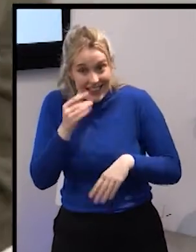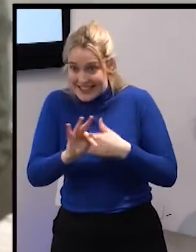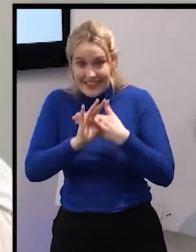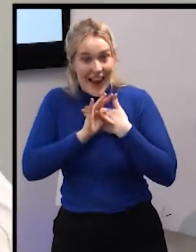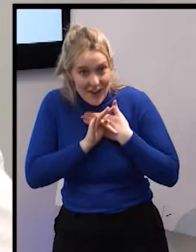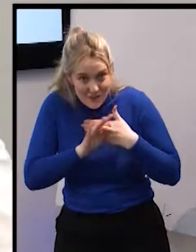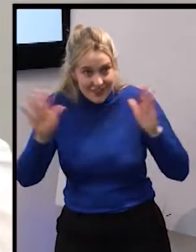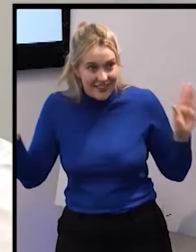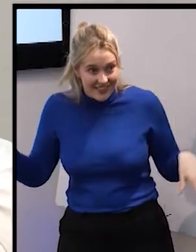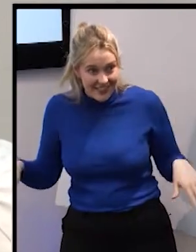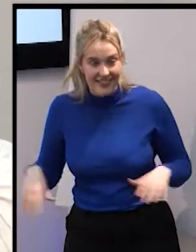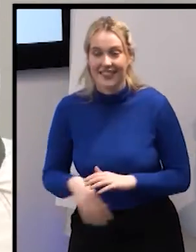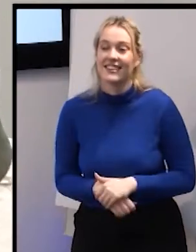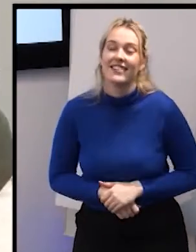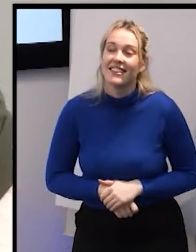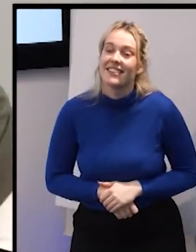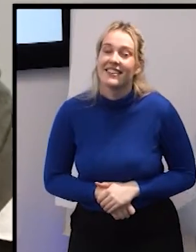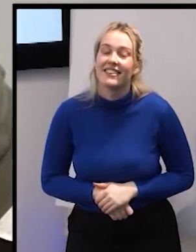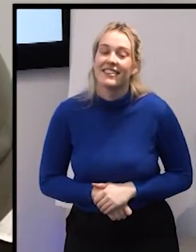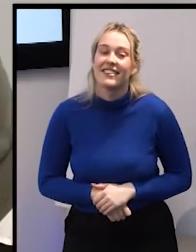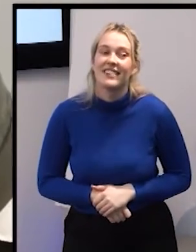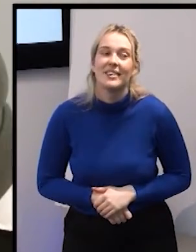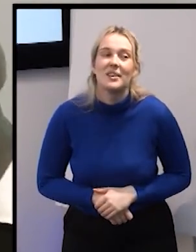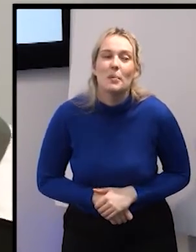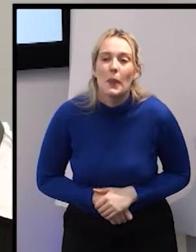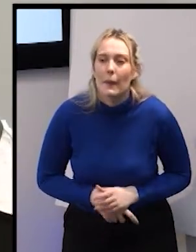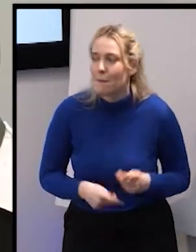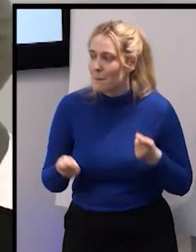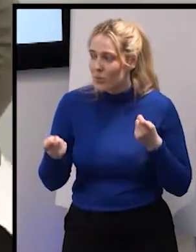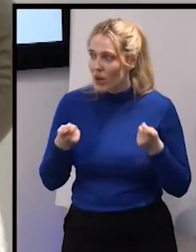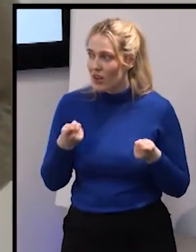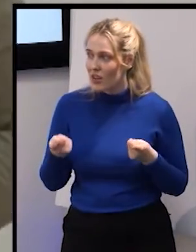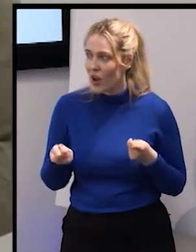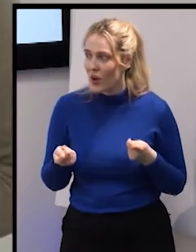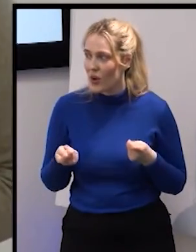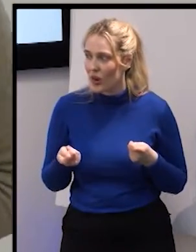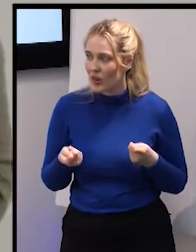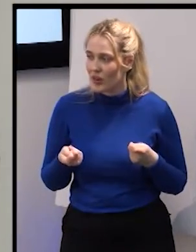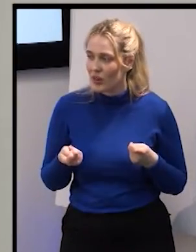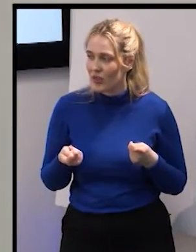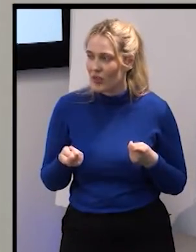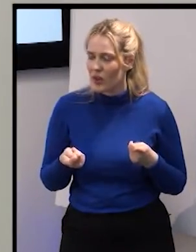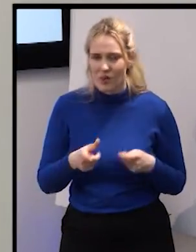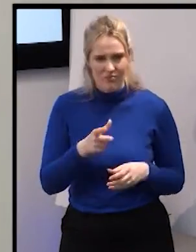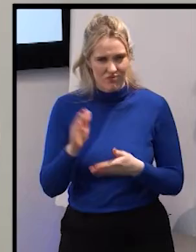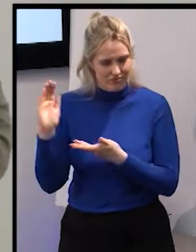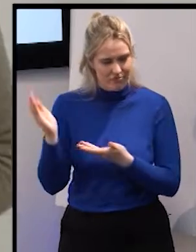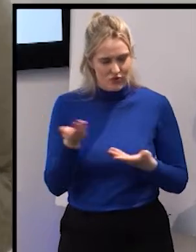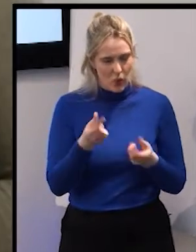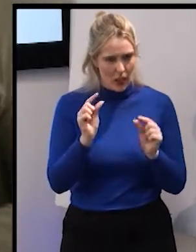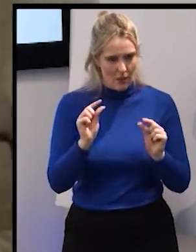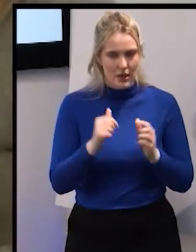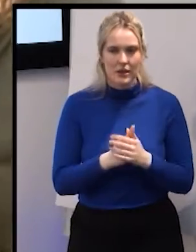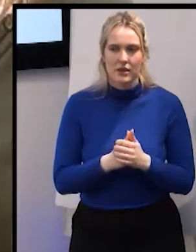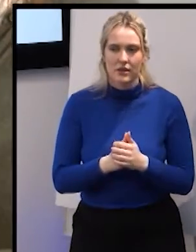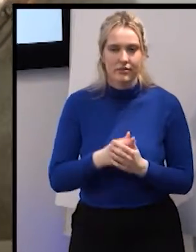so like starting with the intro we